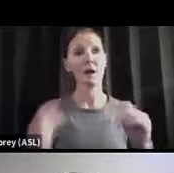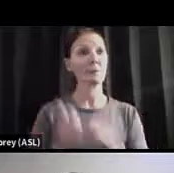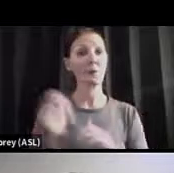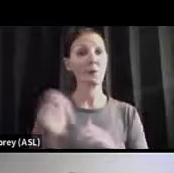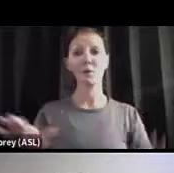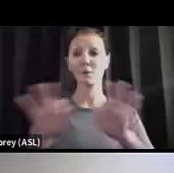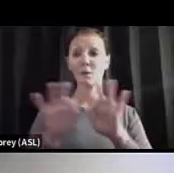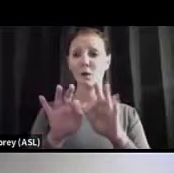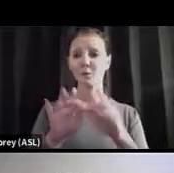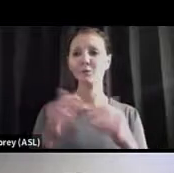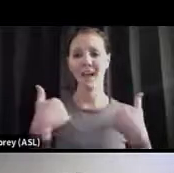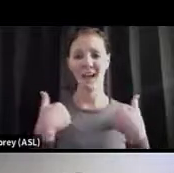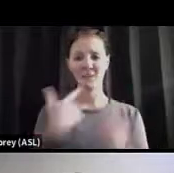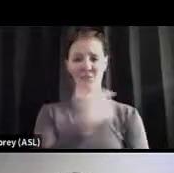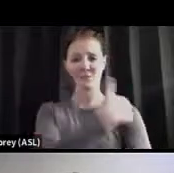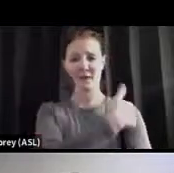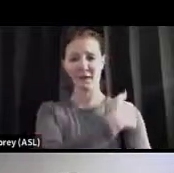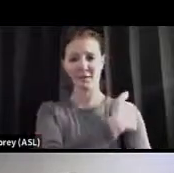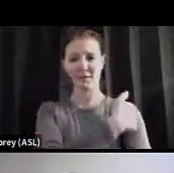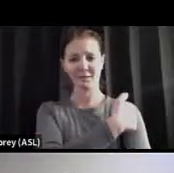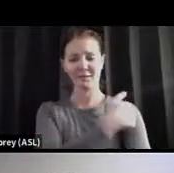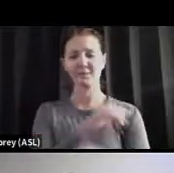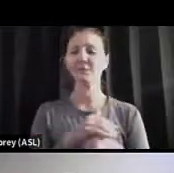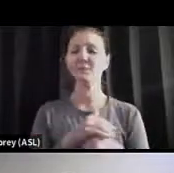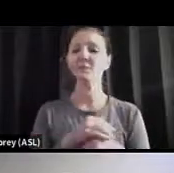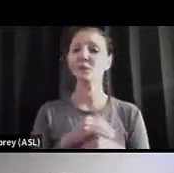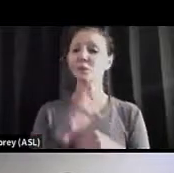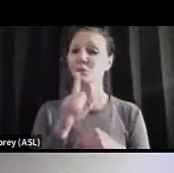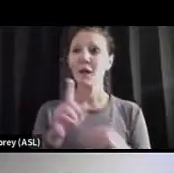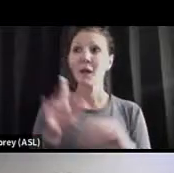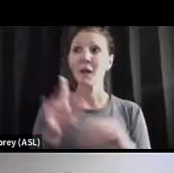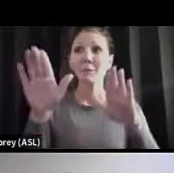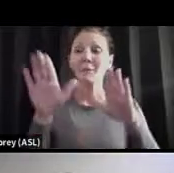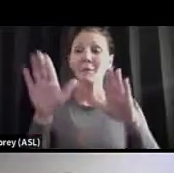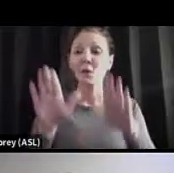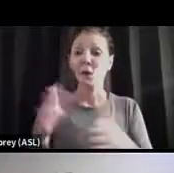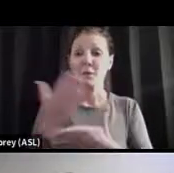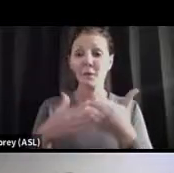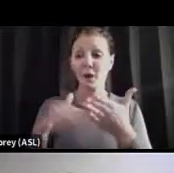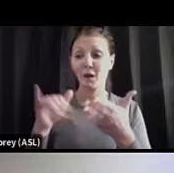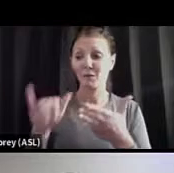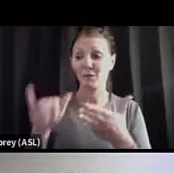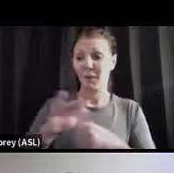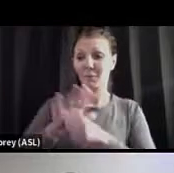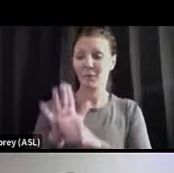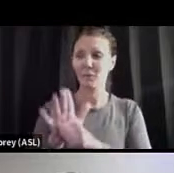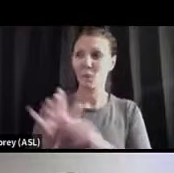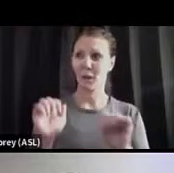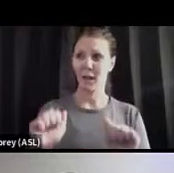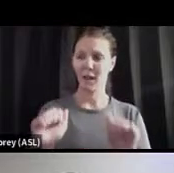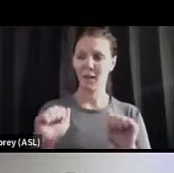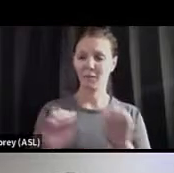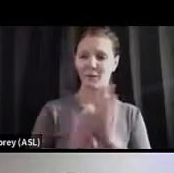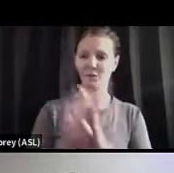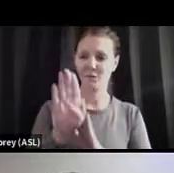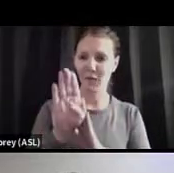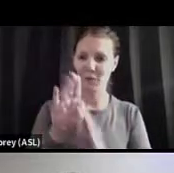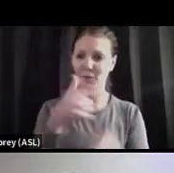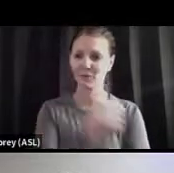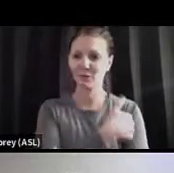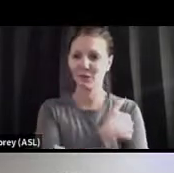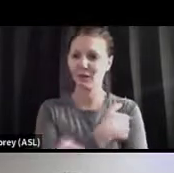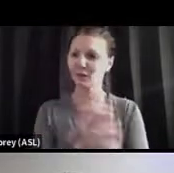Truly the miracle of this pandemic has been that we've been able to develop vaccines in record time.